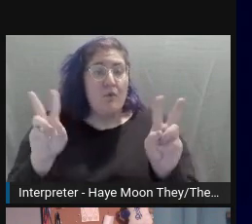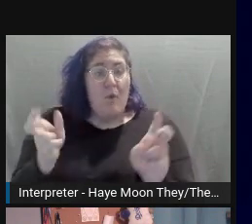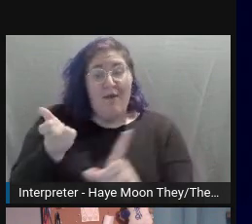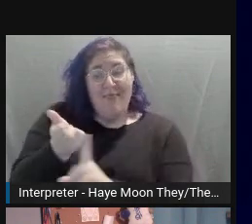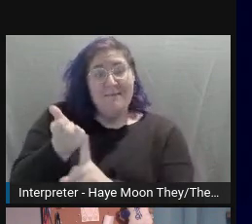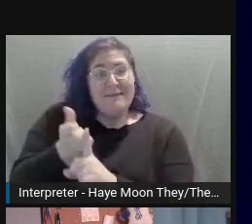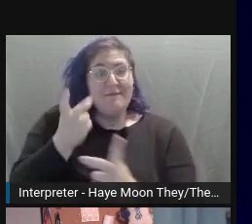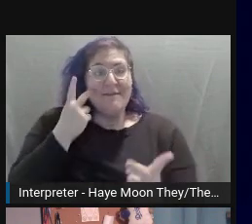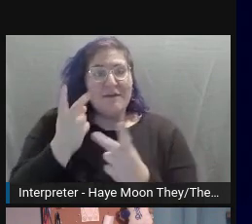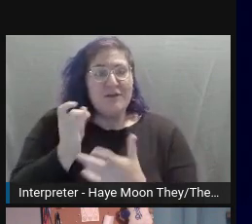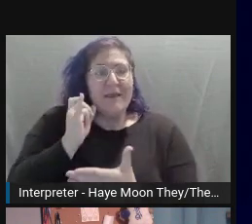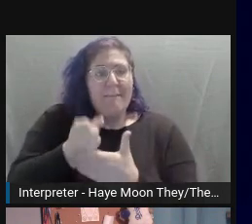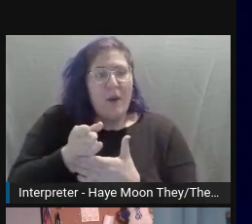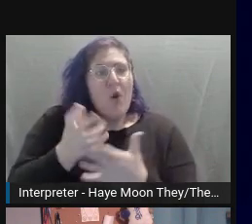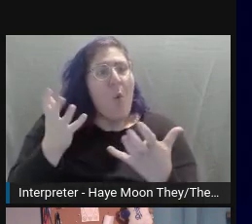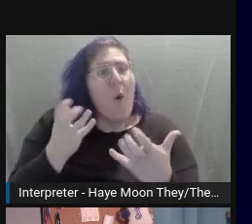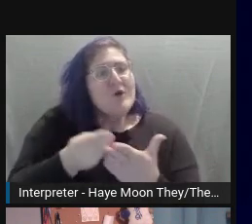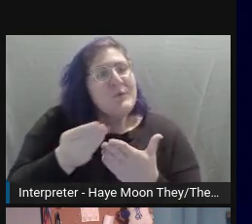Myth three,